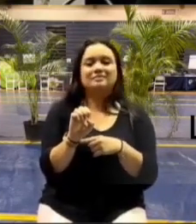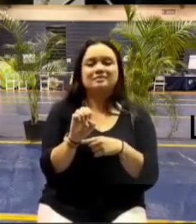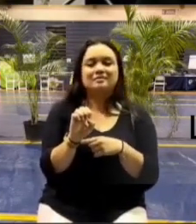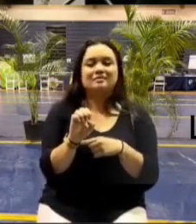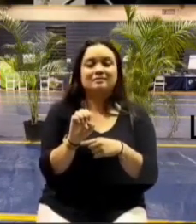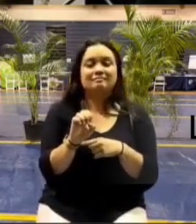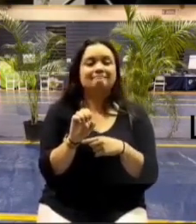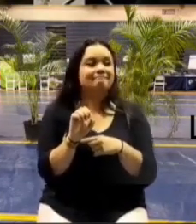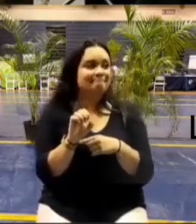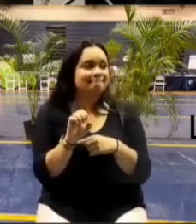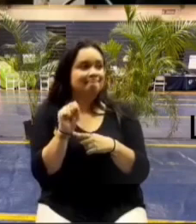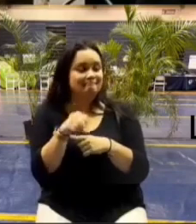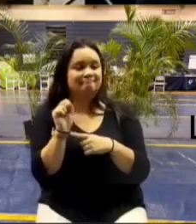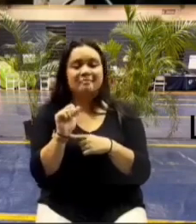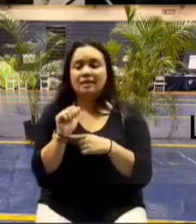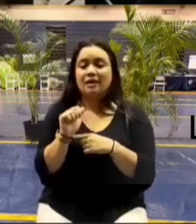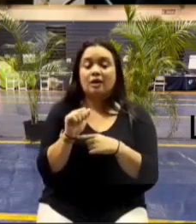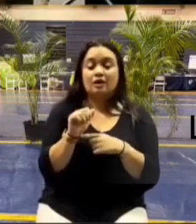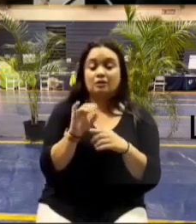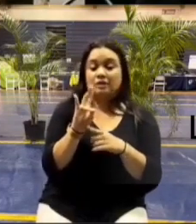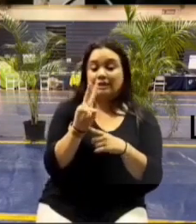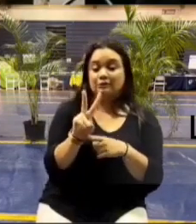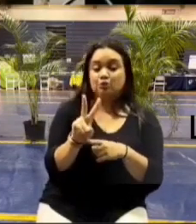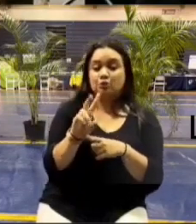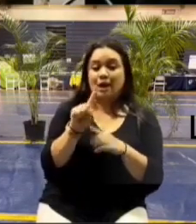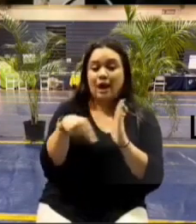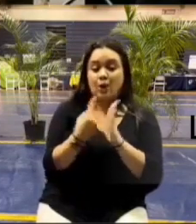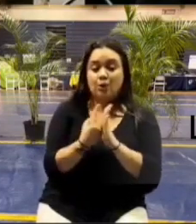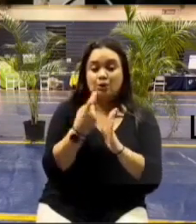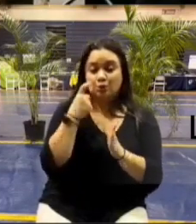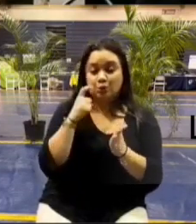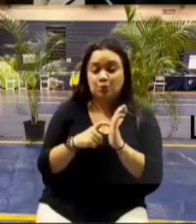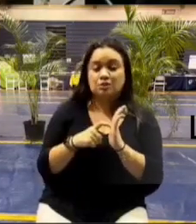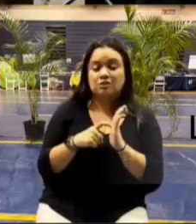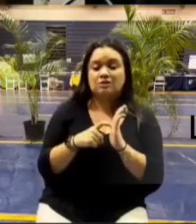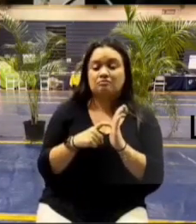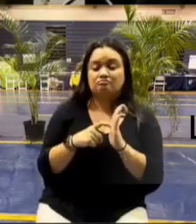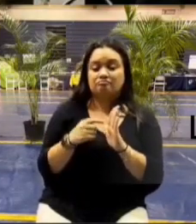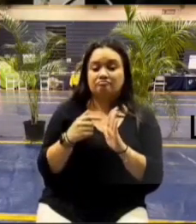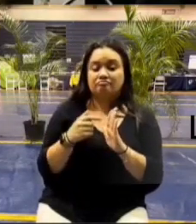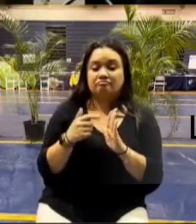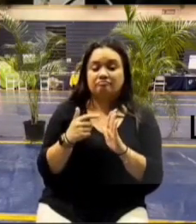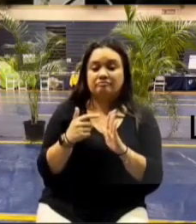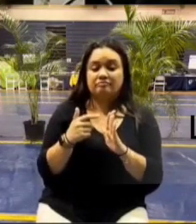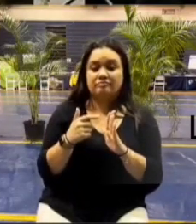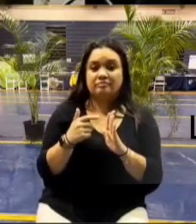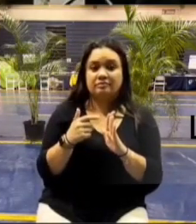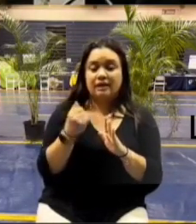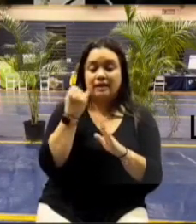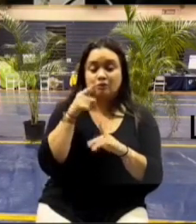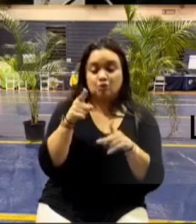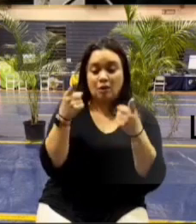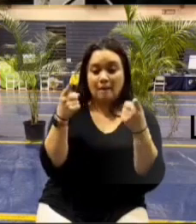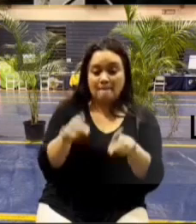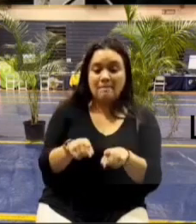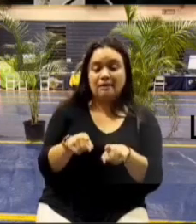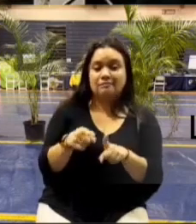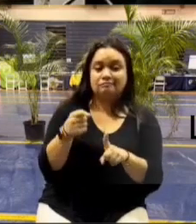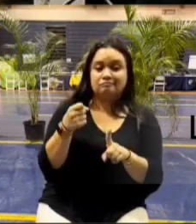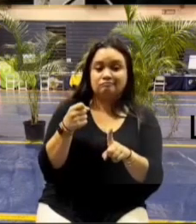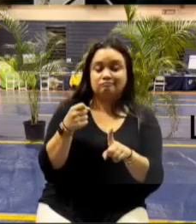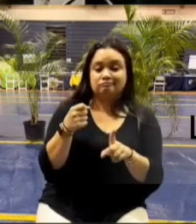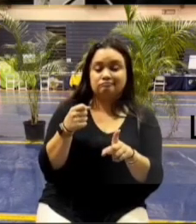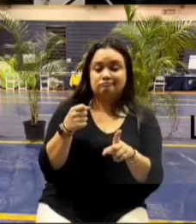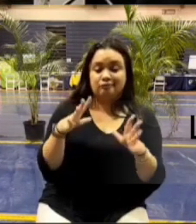yes ma'am with a 72 hour notice if you happen to have just taken off for a two-week trip off the